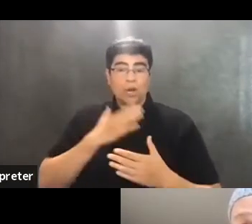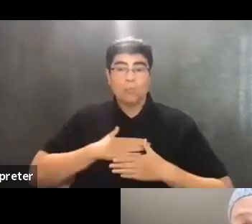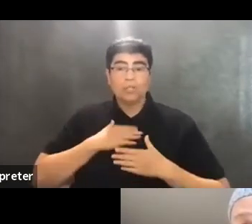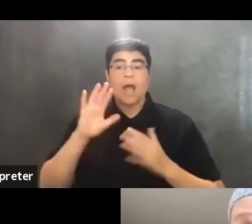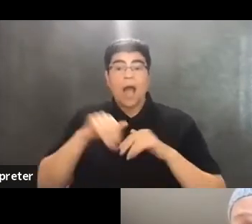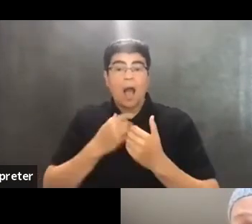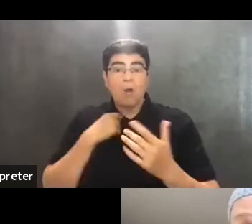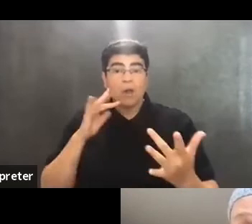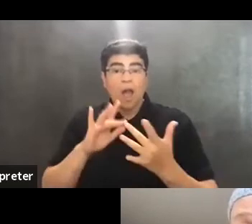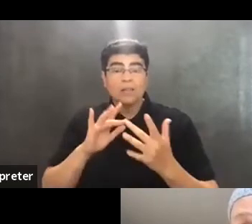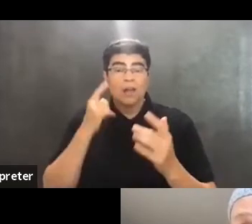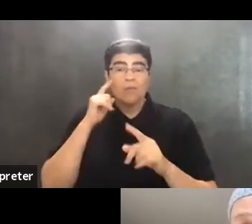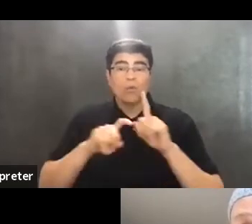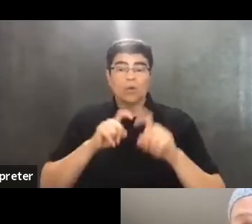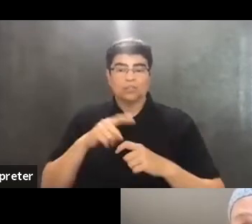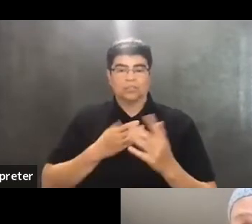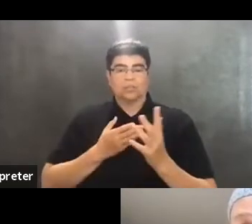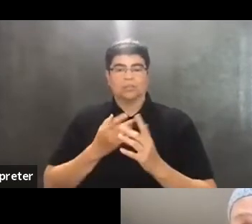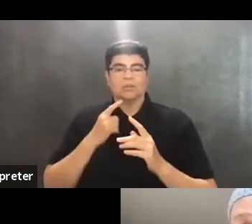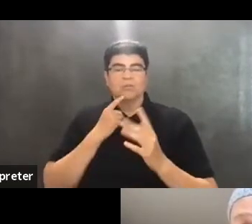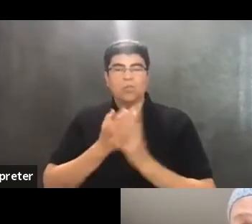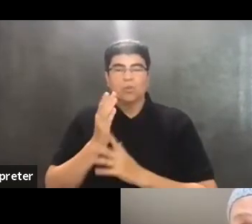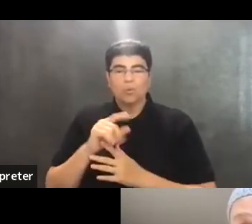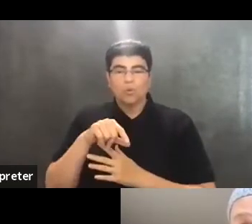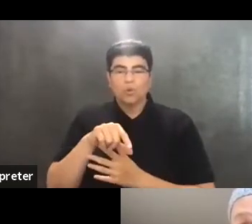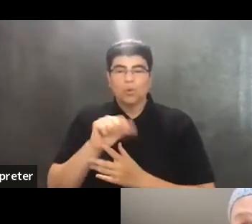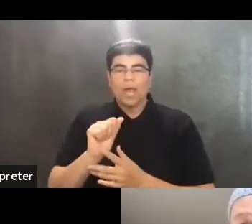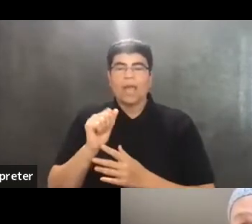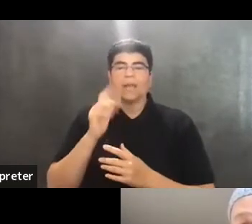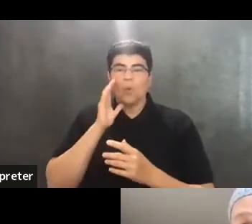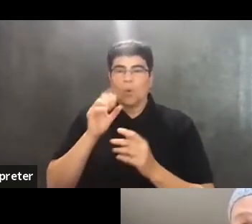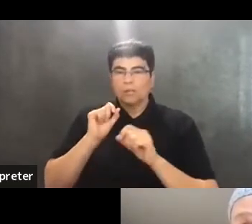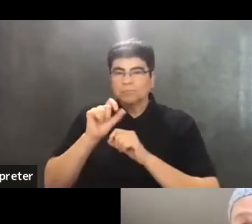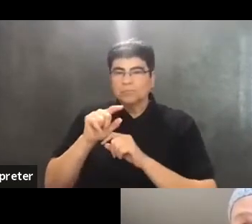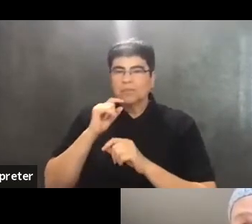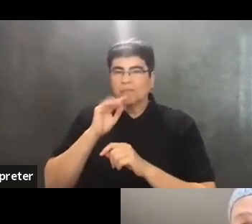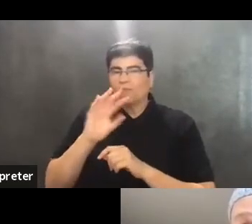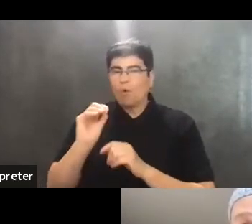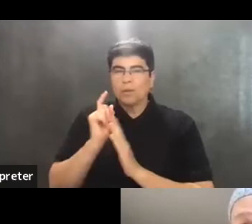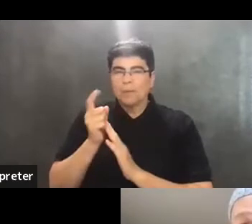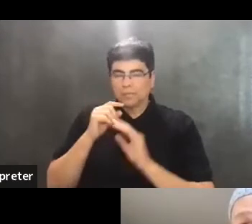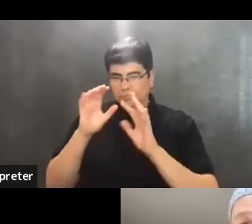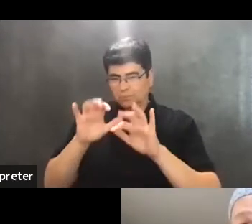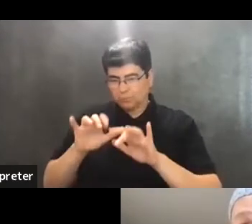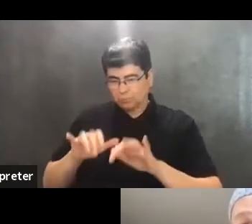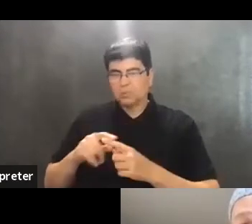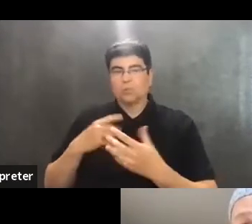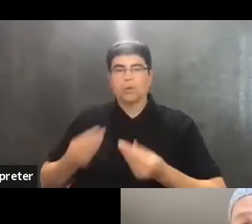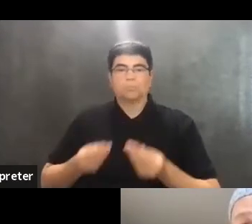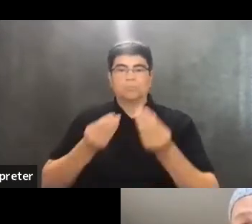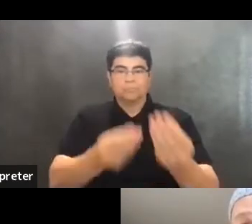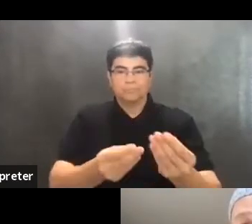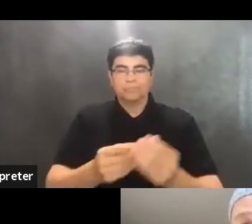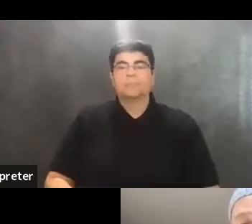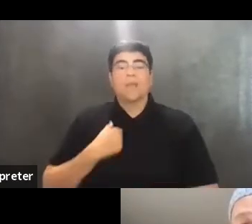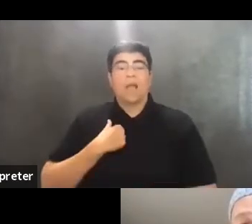the questions within the first 40 minutes or so. They'll collate them and pass them on. So